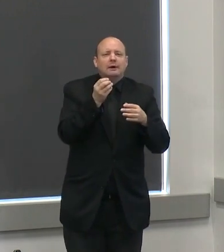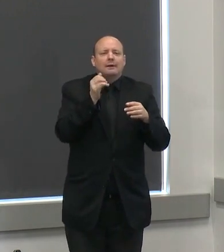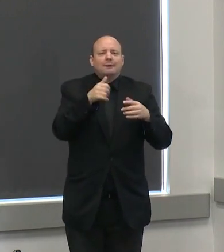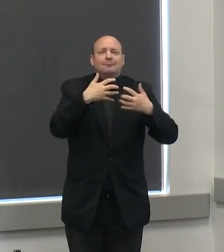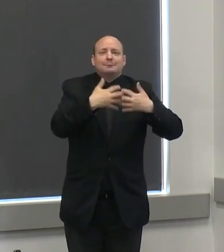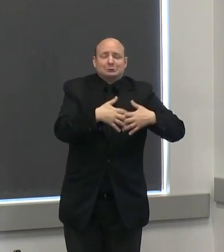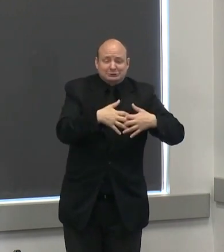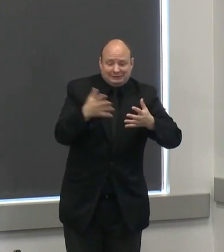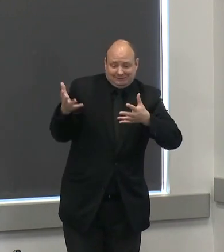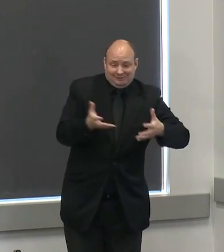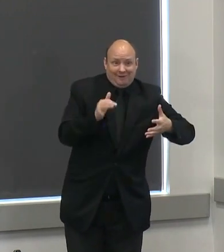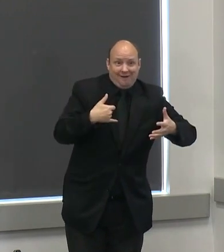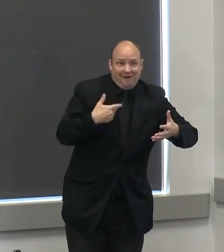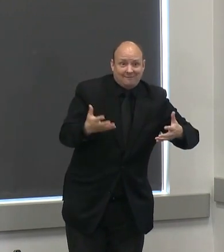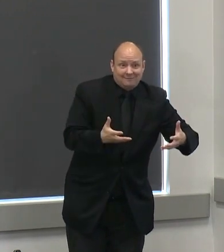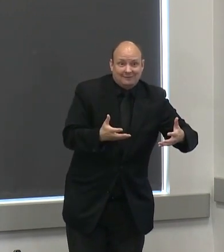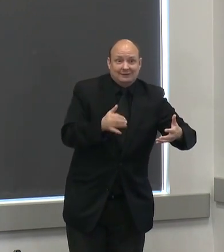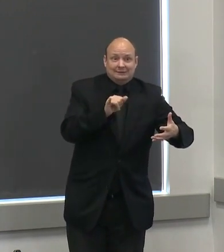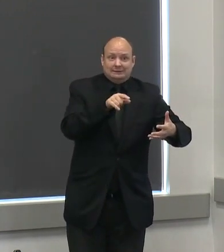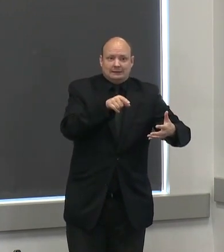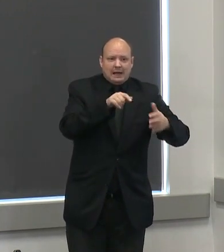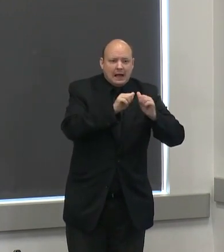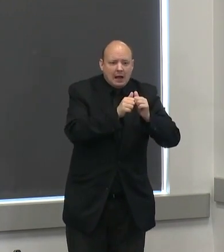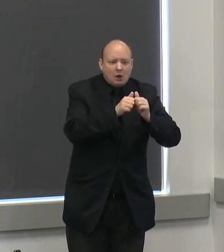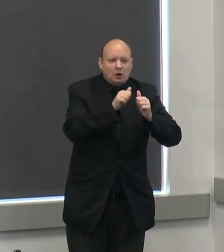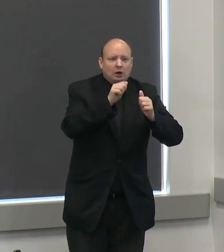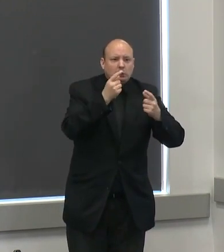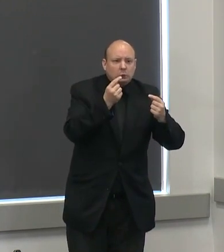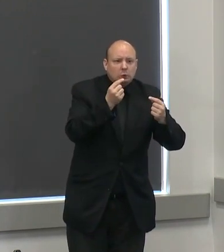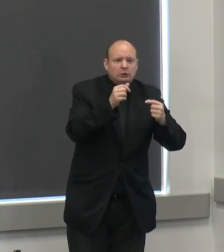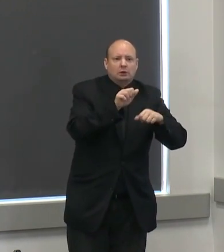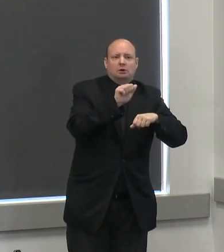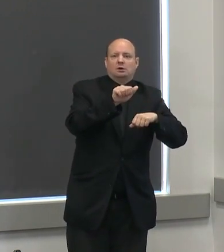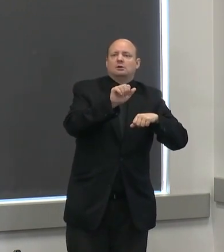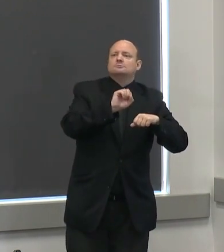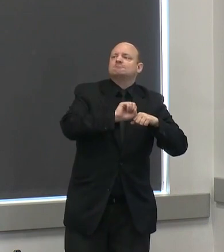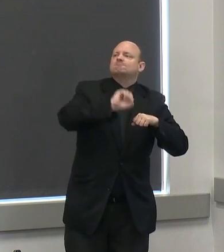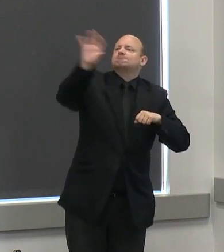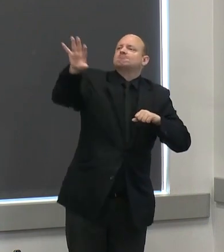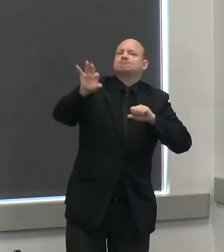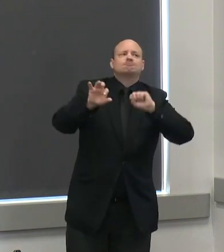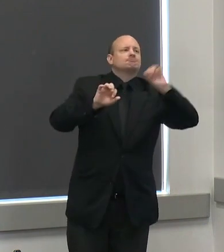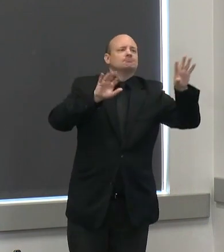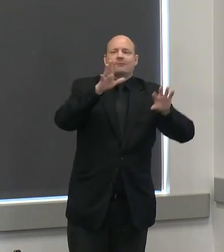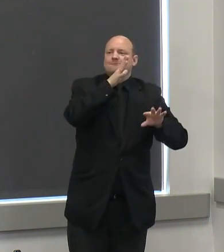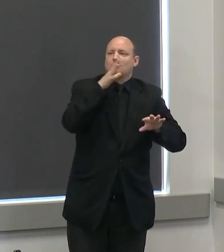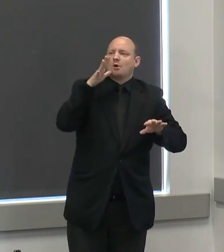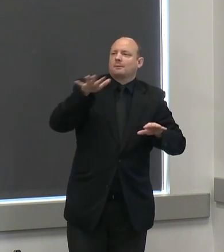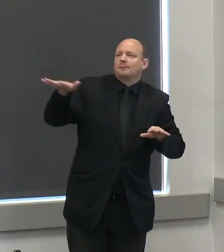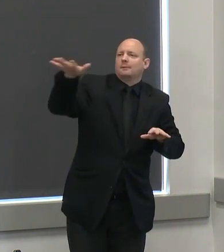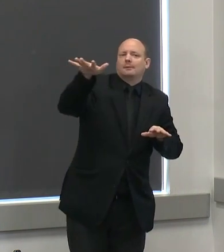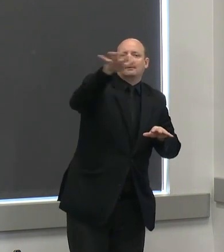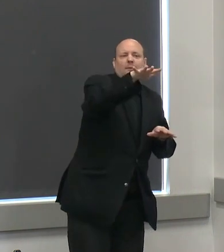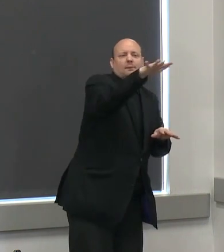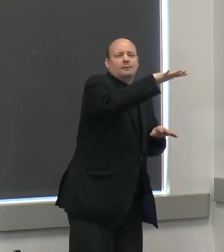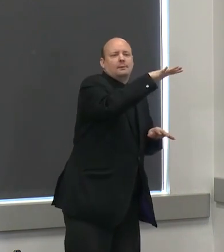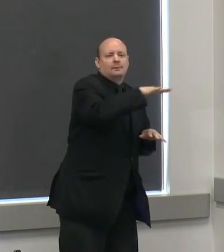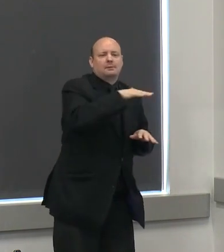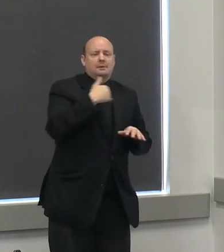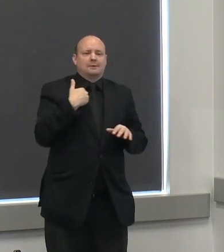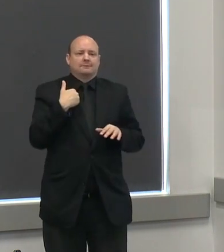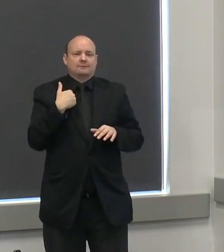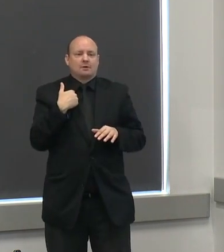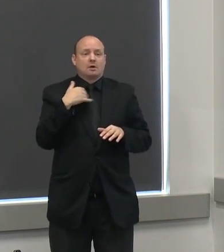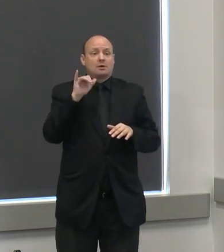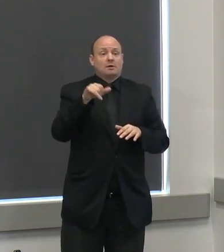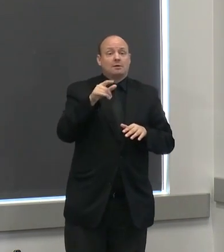scheduled to be deployed to rural oregon the first three were deployed with our initial testing kits and we just received word that we have additional testing kits coming